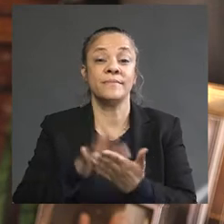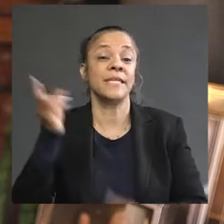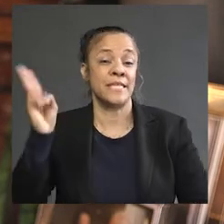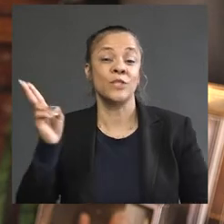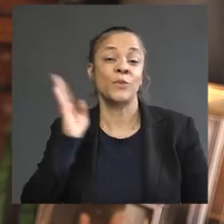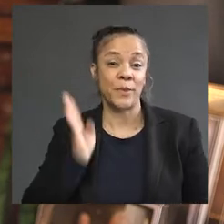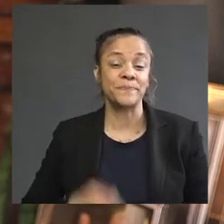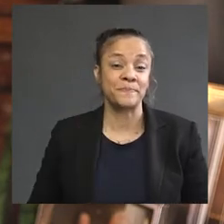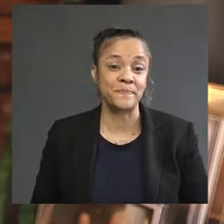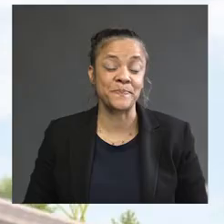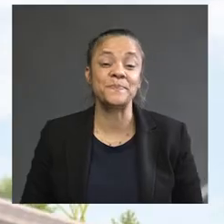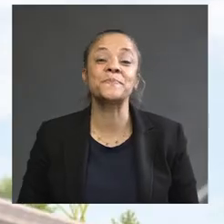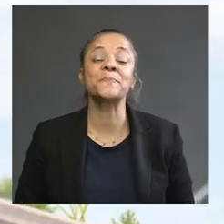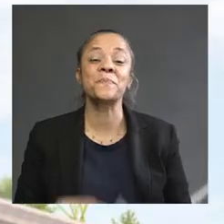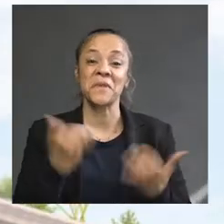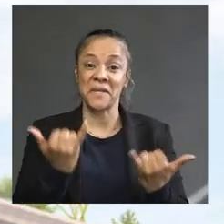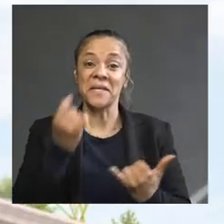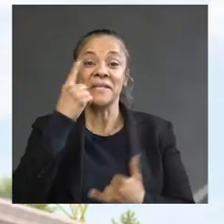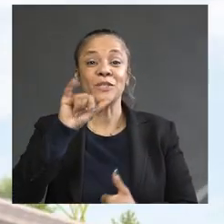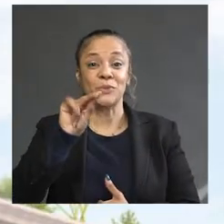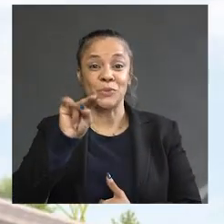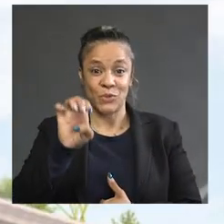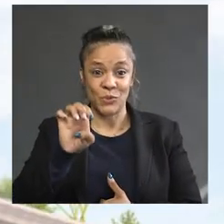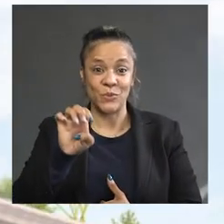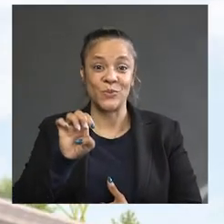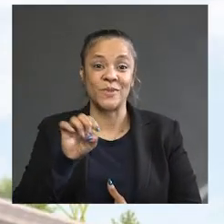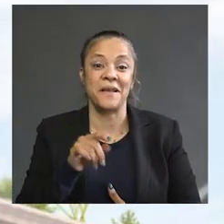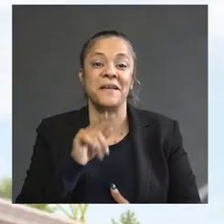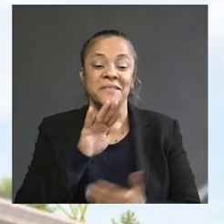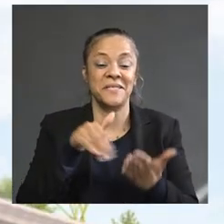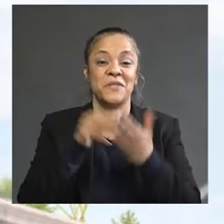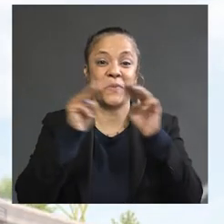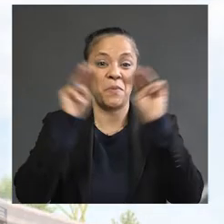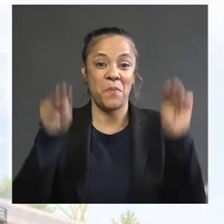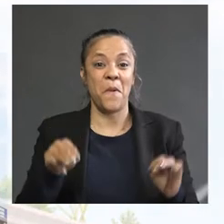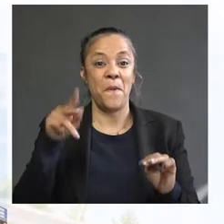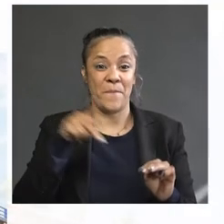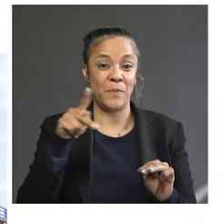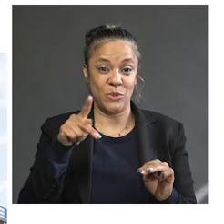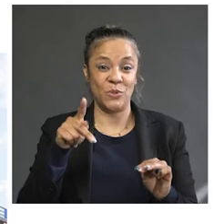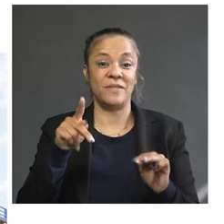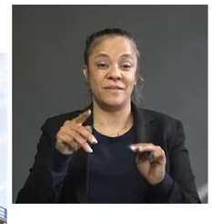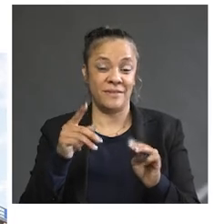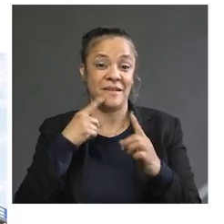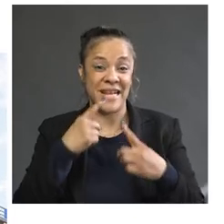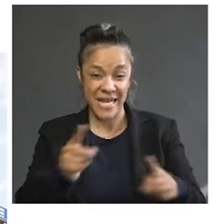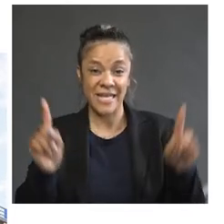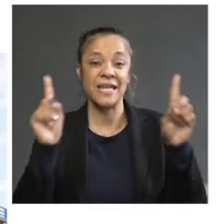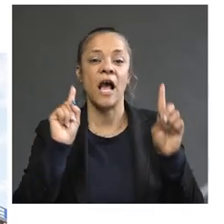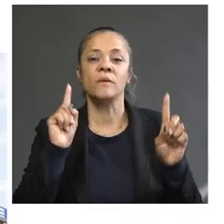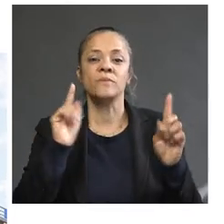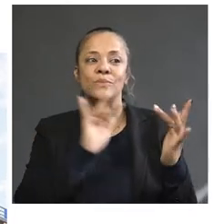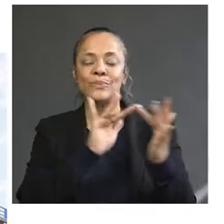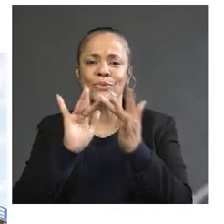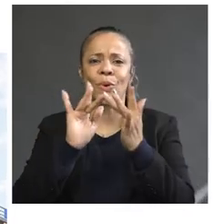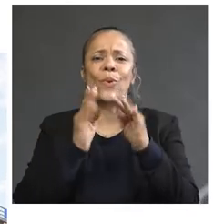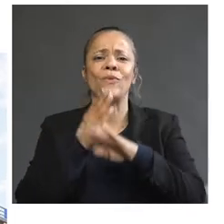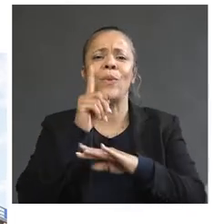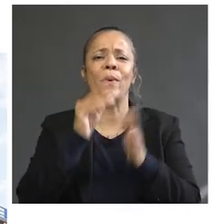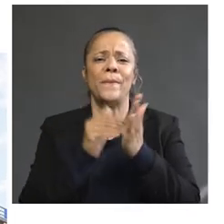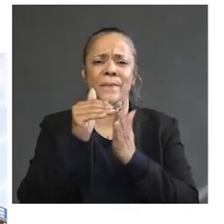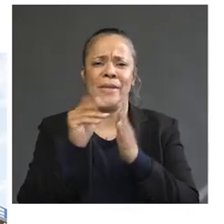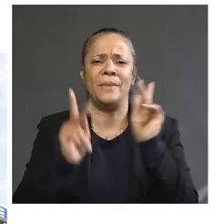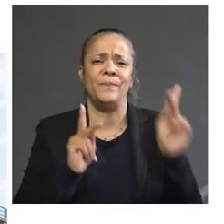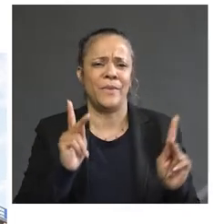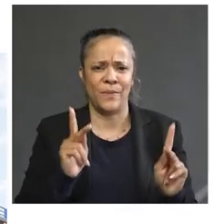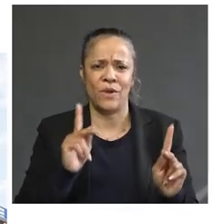historic turning point for our city. In June, our Central Pompidou announcement reached over one billion people worldwide, putting Jersey City